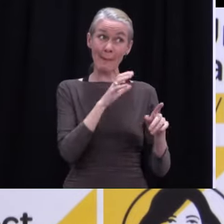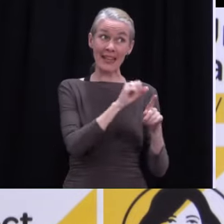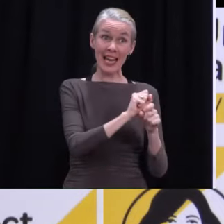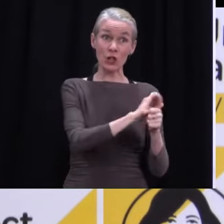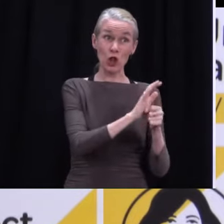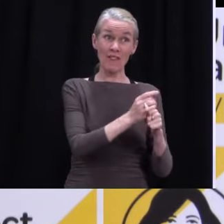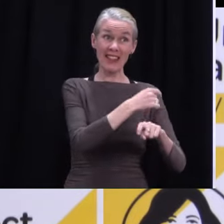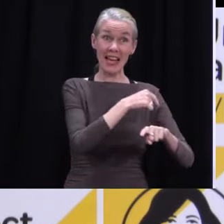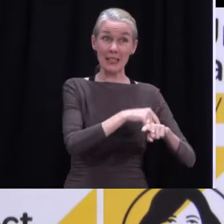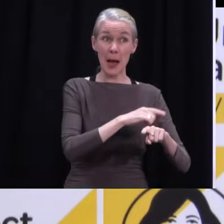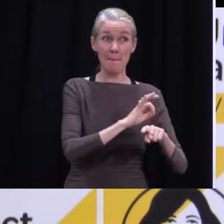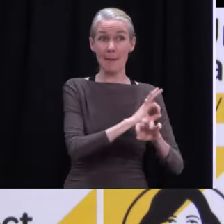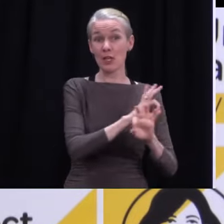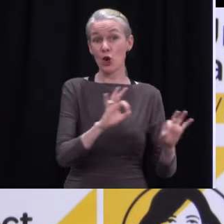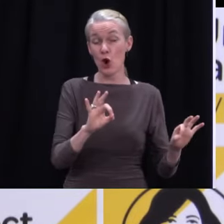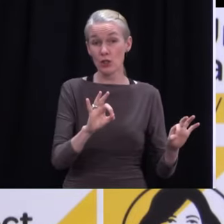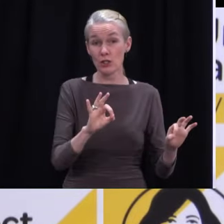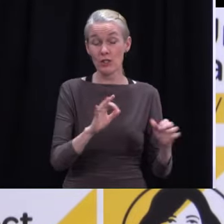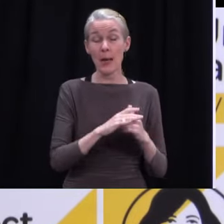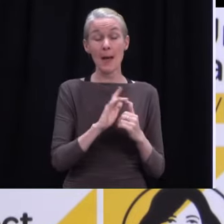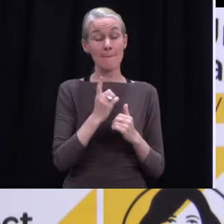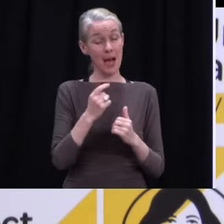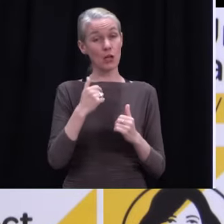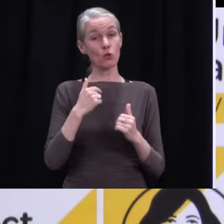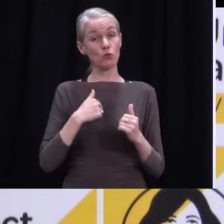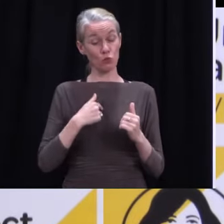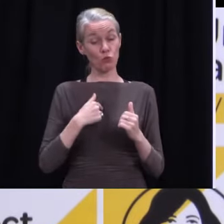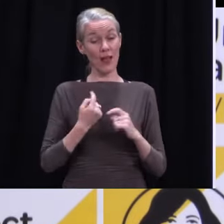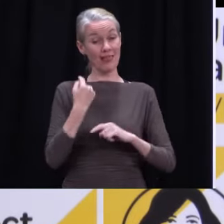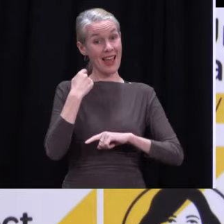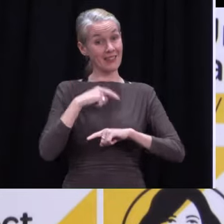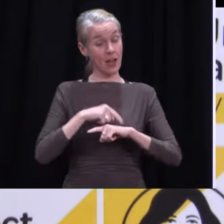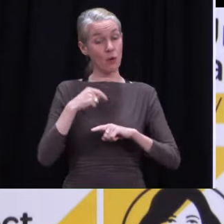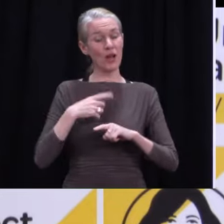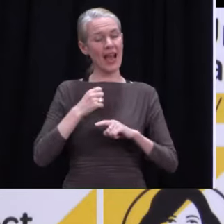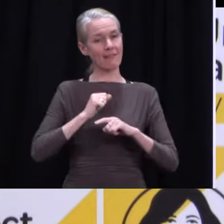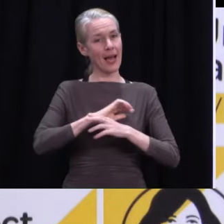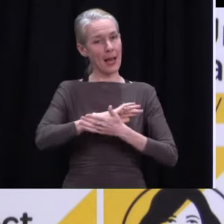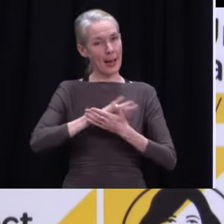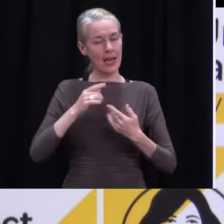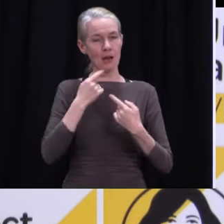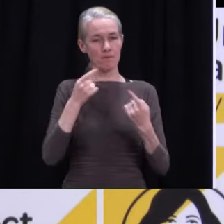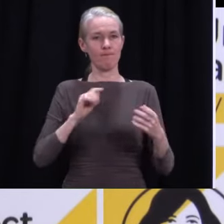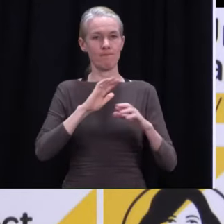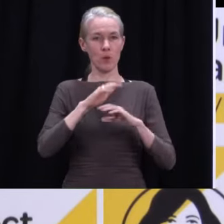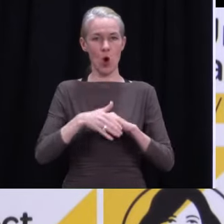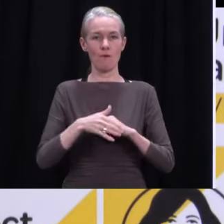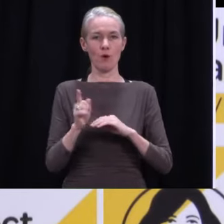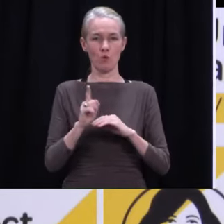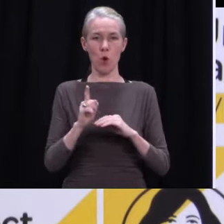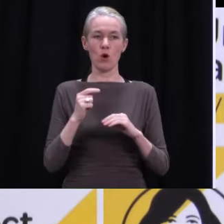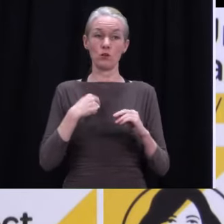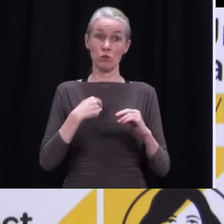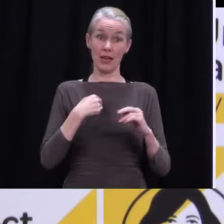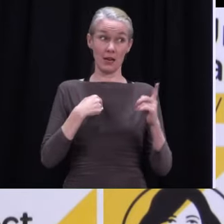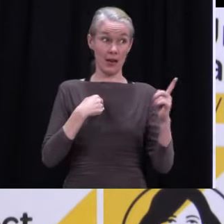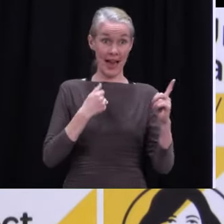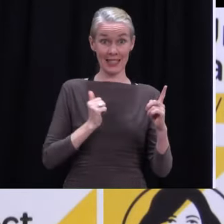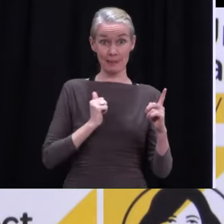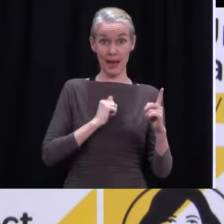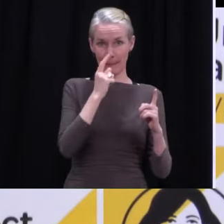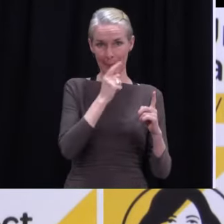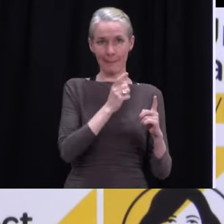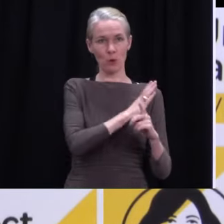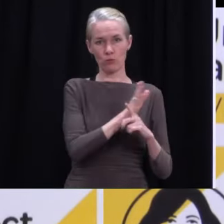Bloomfielders, we stuck to the advice. We didn't vary up what we received on, on pre-departure testing for New South Wales. Yeah. Prime Minister, back to the vaccine.